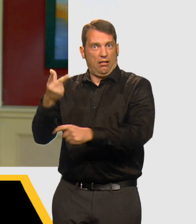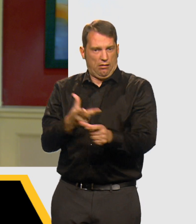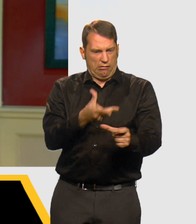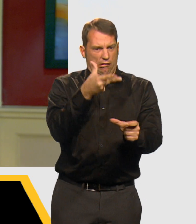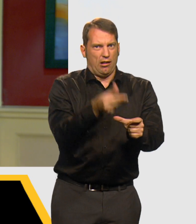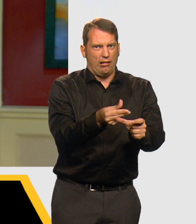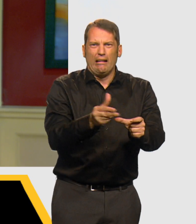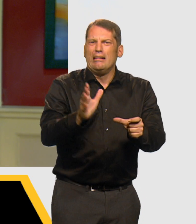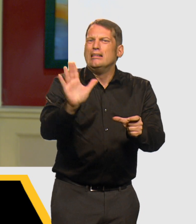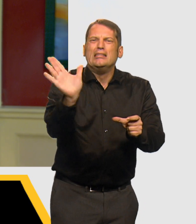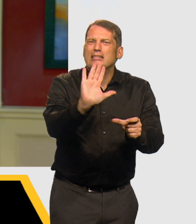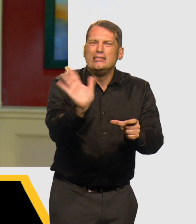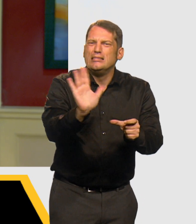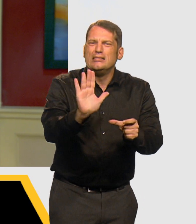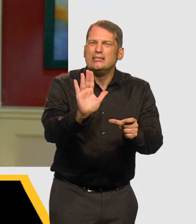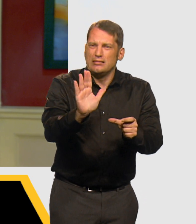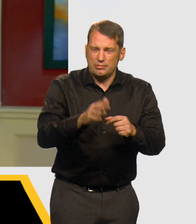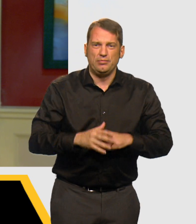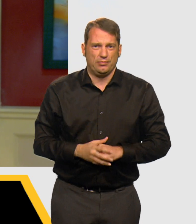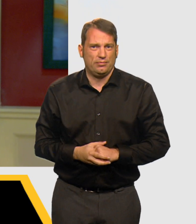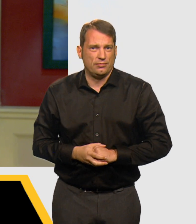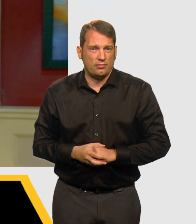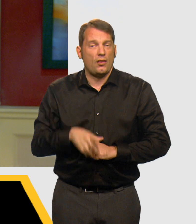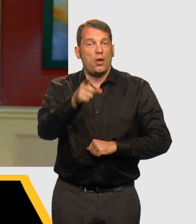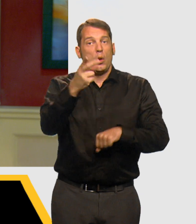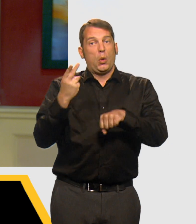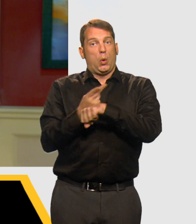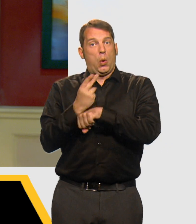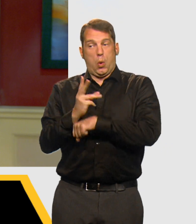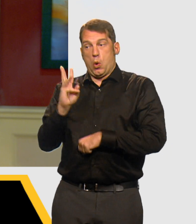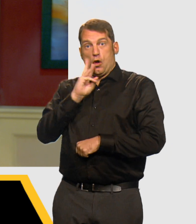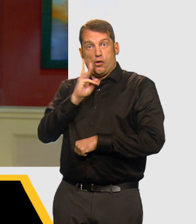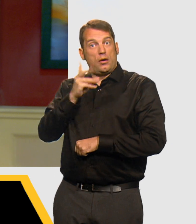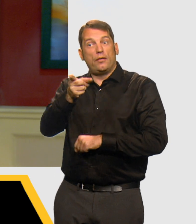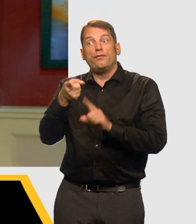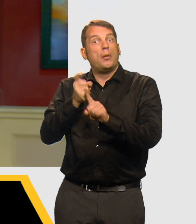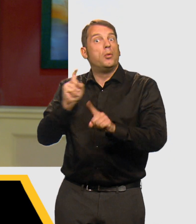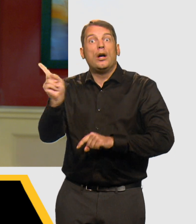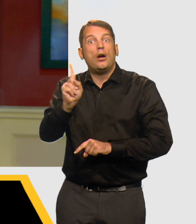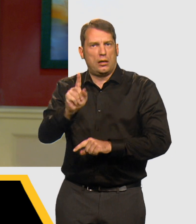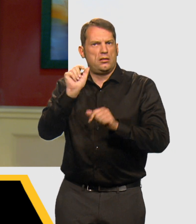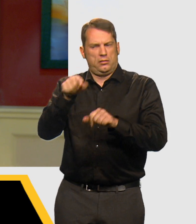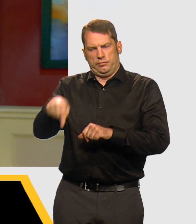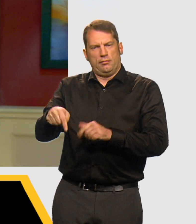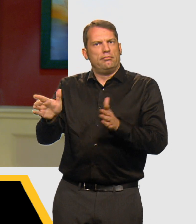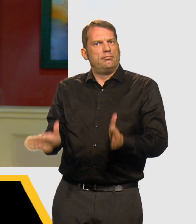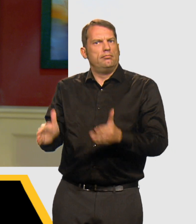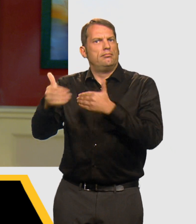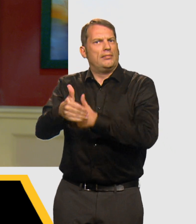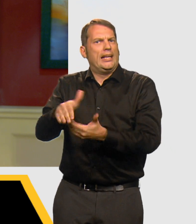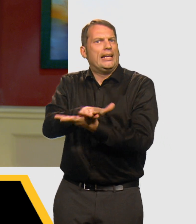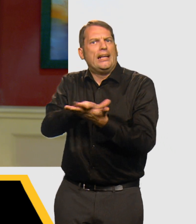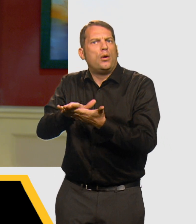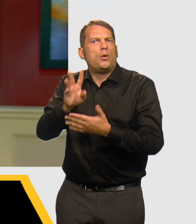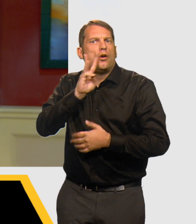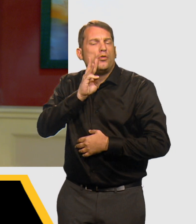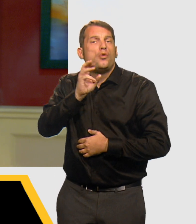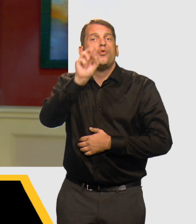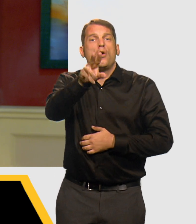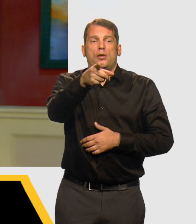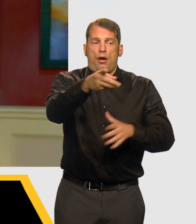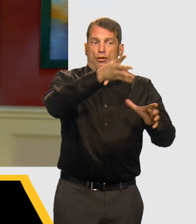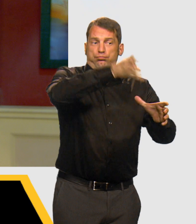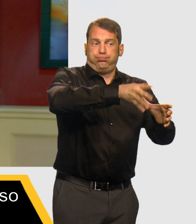be easily contaminated, so don't contaminate your sterile water by sticking a used syringe in it. Whenever possible,